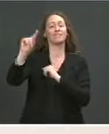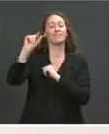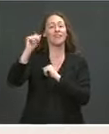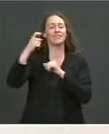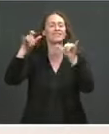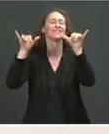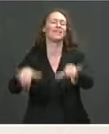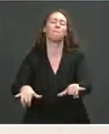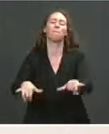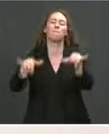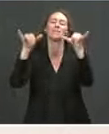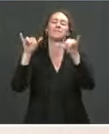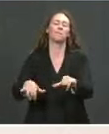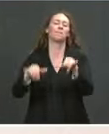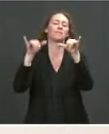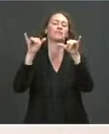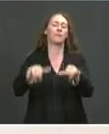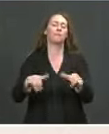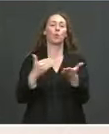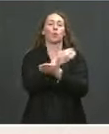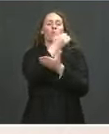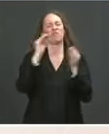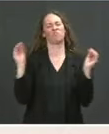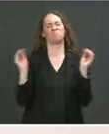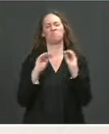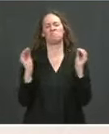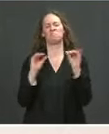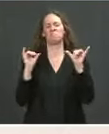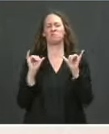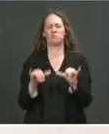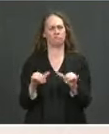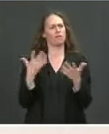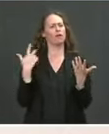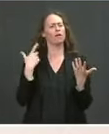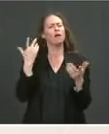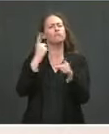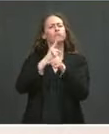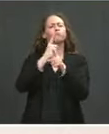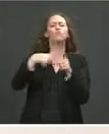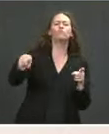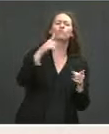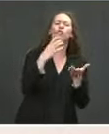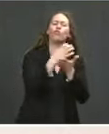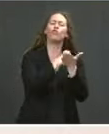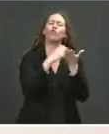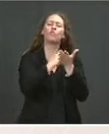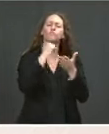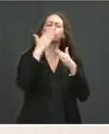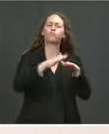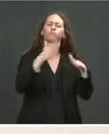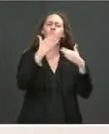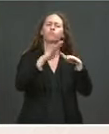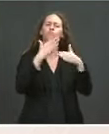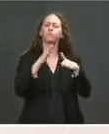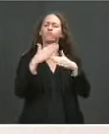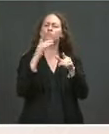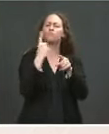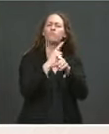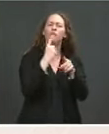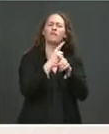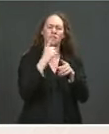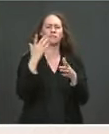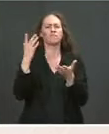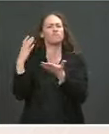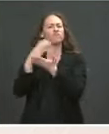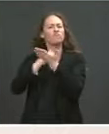And this makes sense because, for the typical Americans, most of their income comes from wages. So, for people